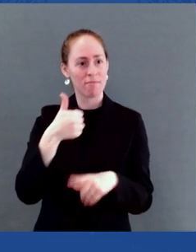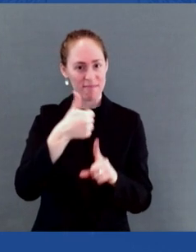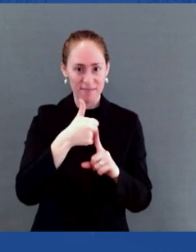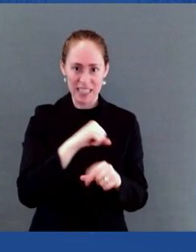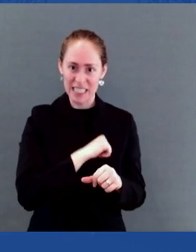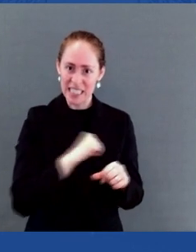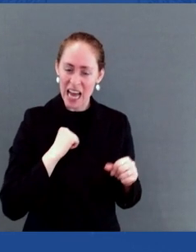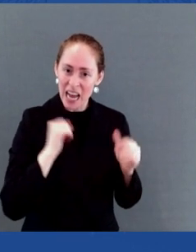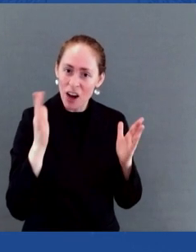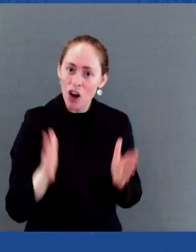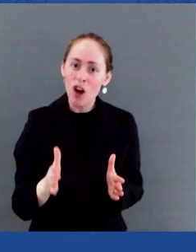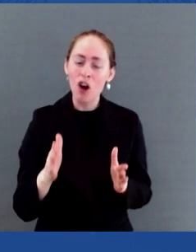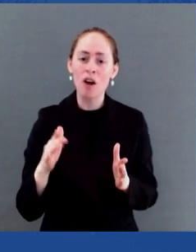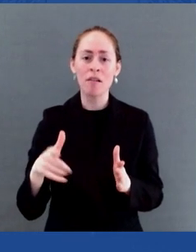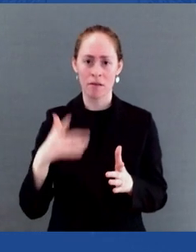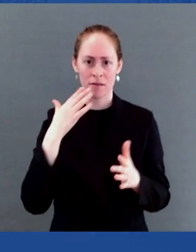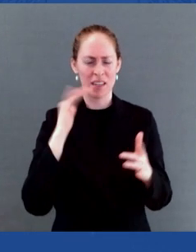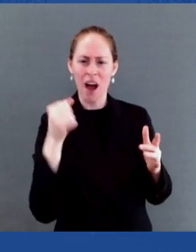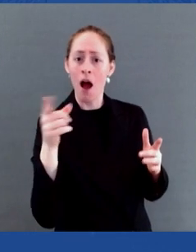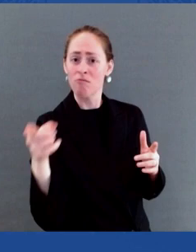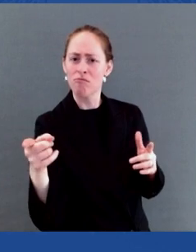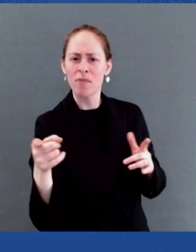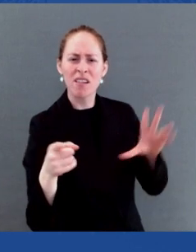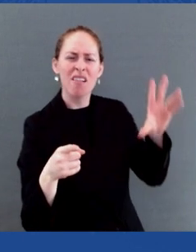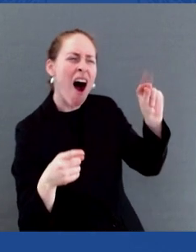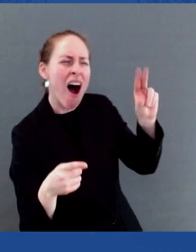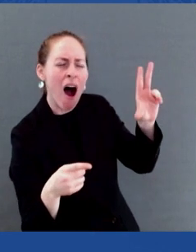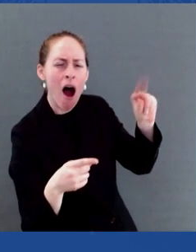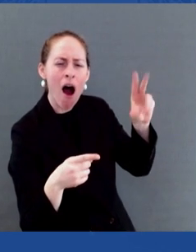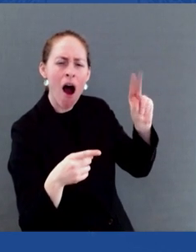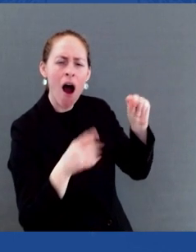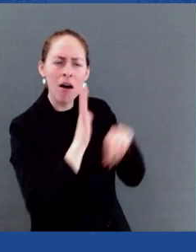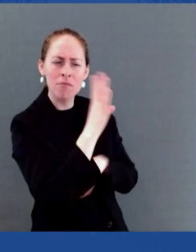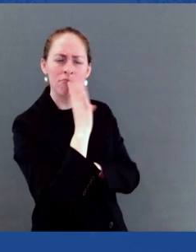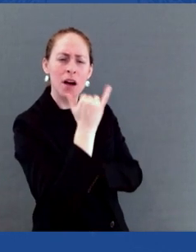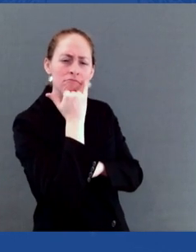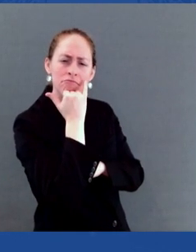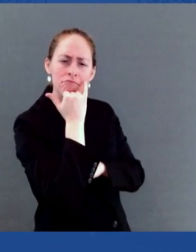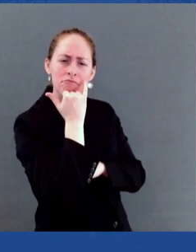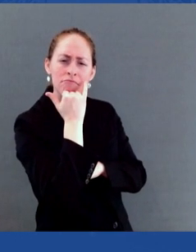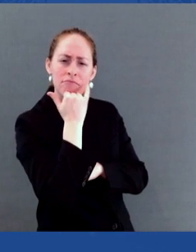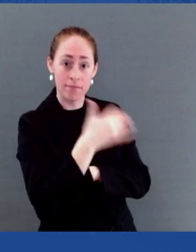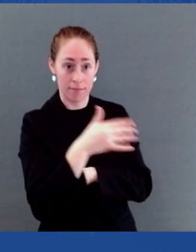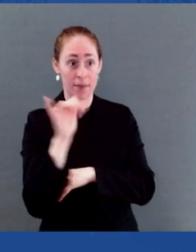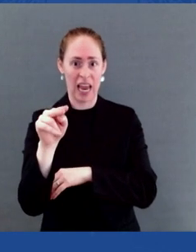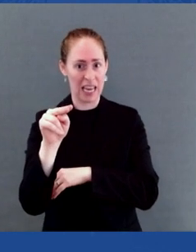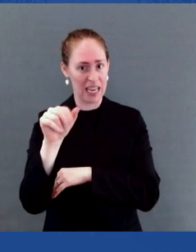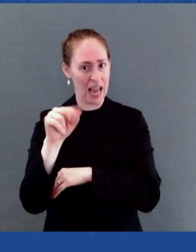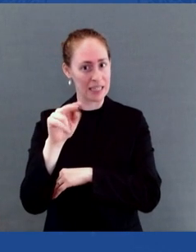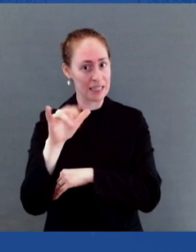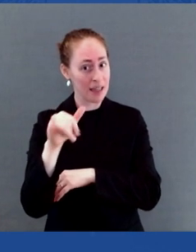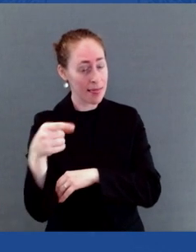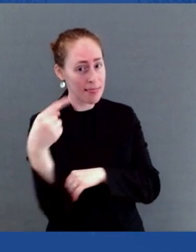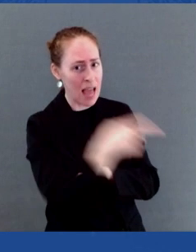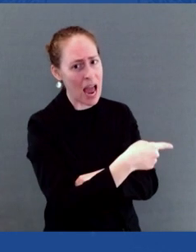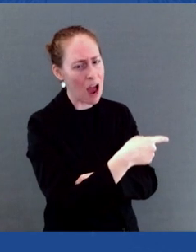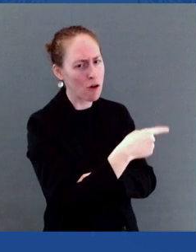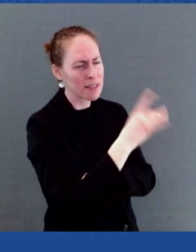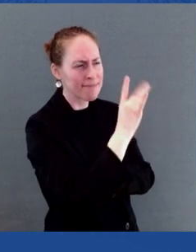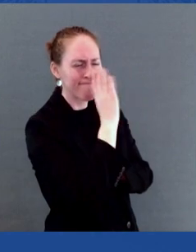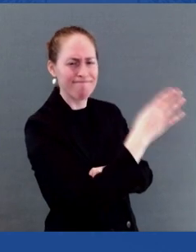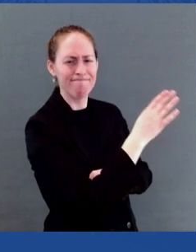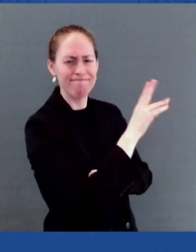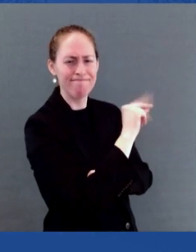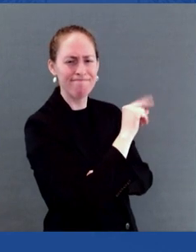Nancy was there, many of you were there, but it wasn't a universal thing. It wasn't a universal thing. But